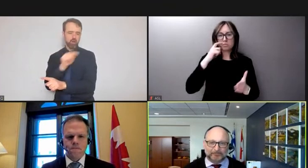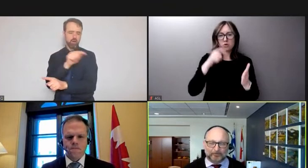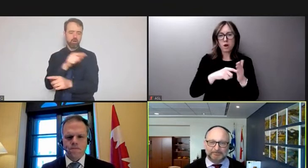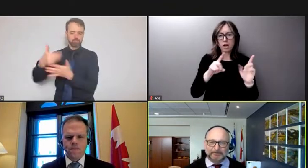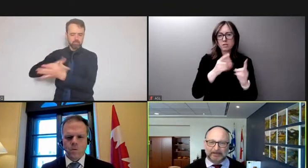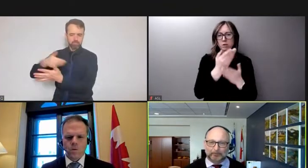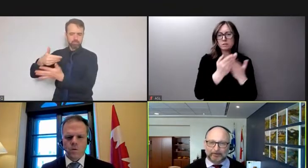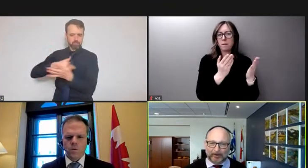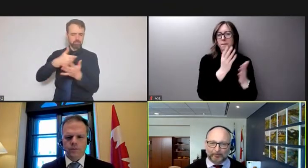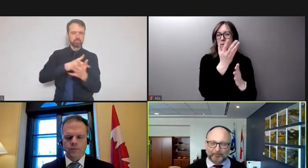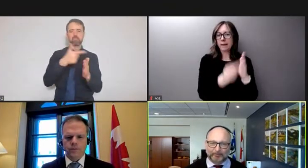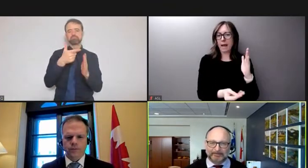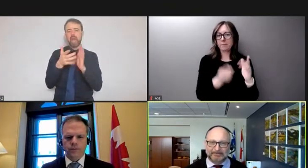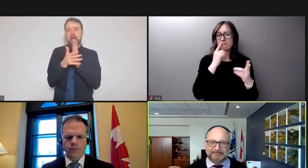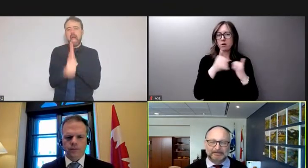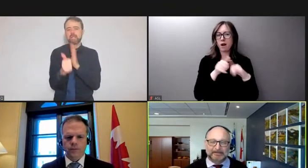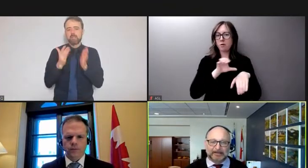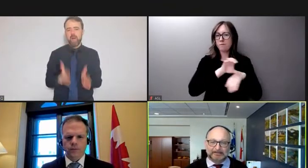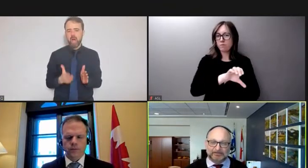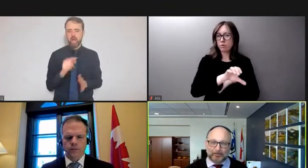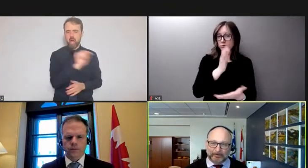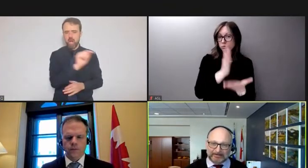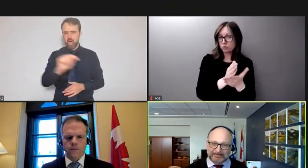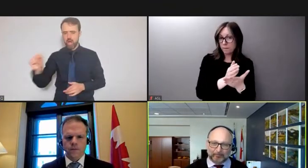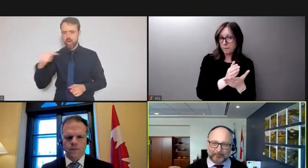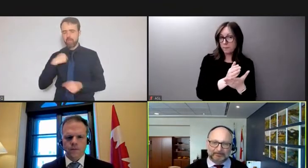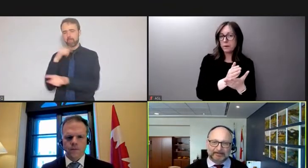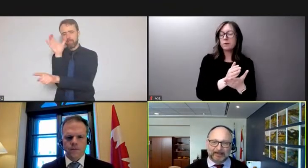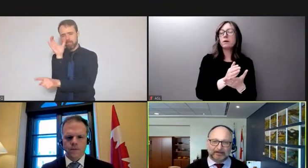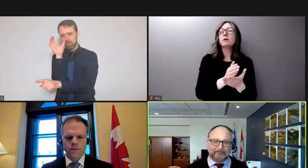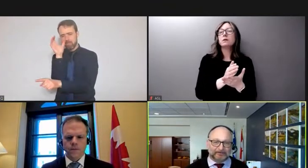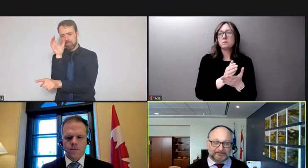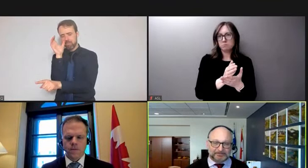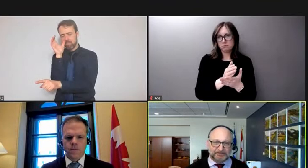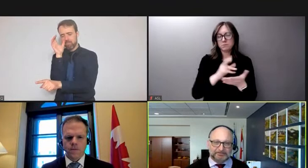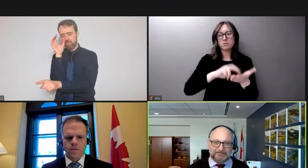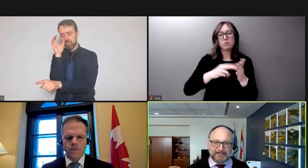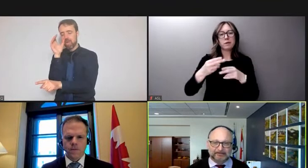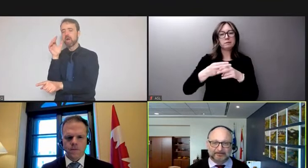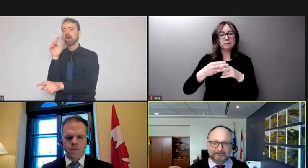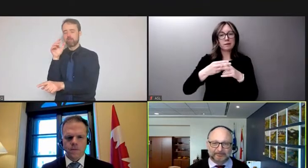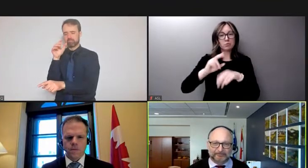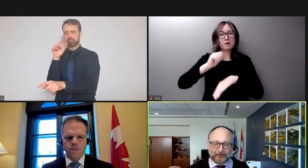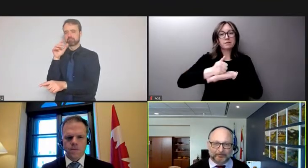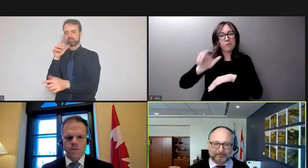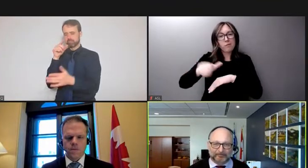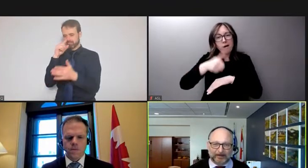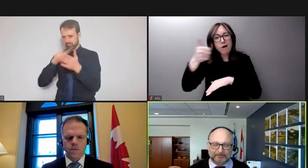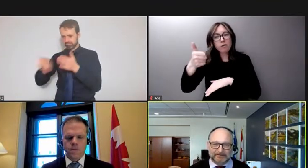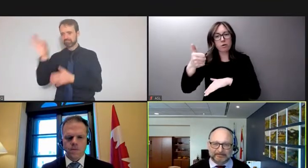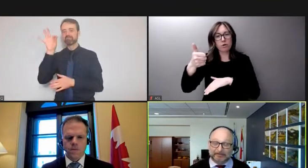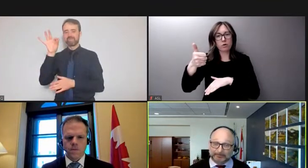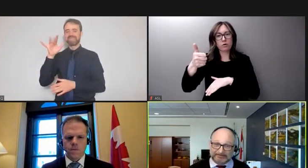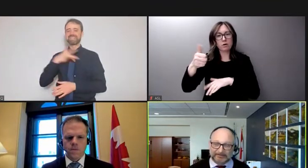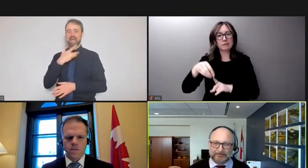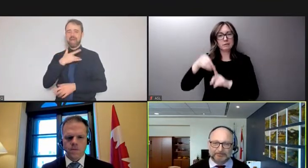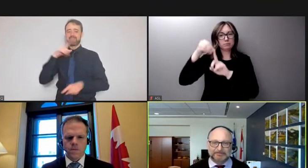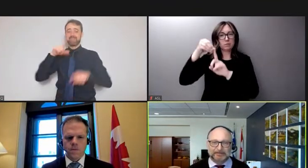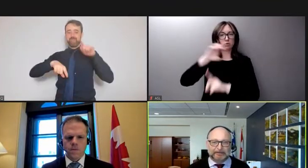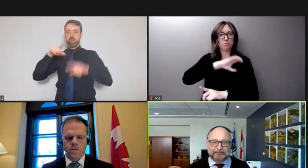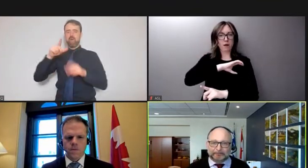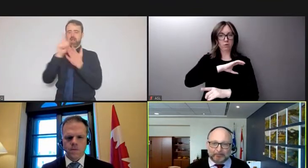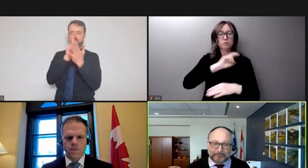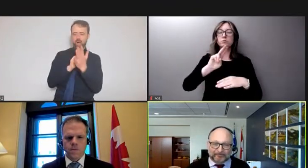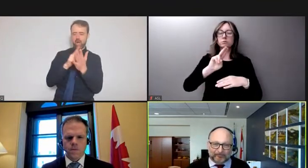terms of enforcement that would help the police and so we temporarily have an additional set of normative powers that the police can use.